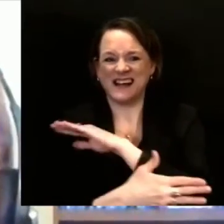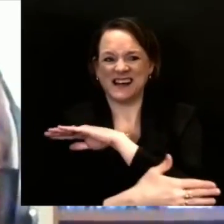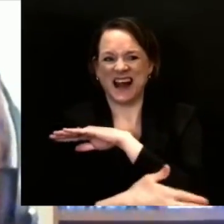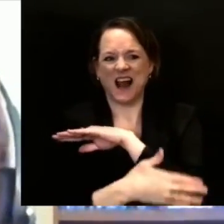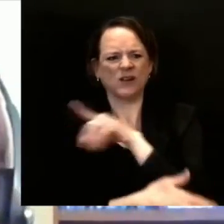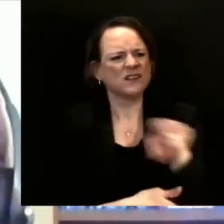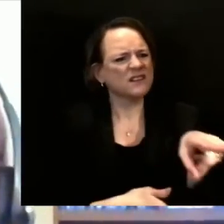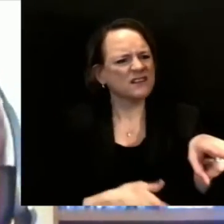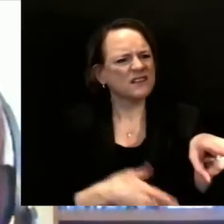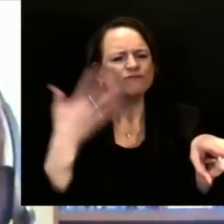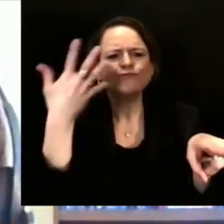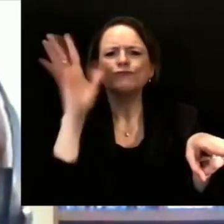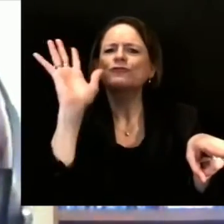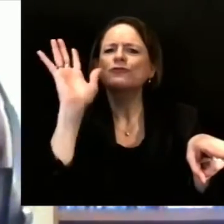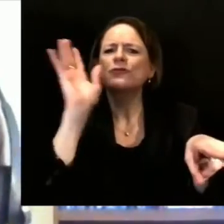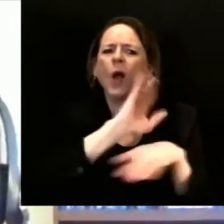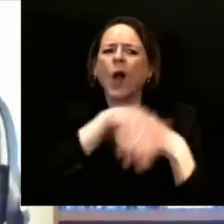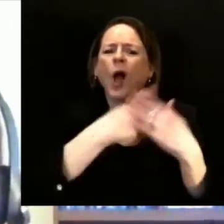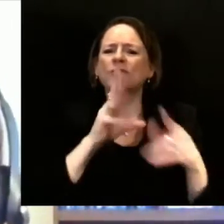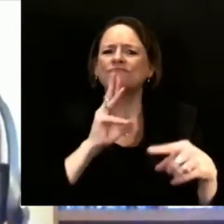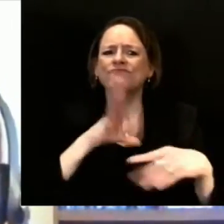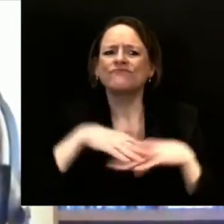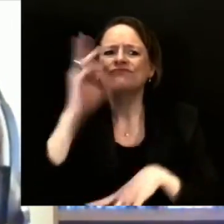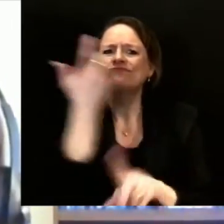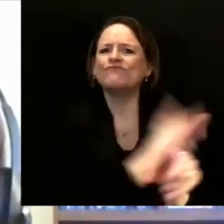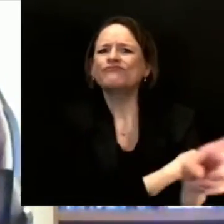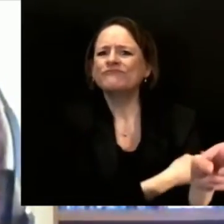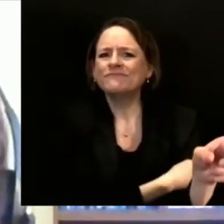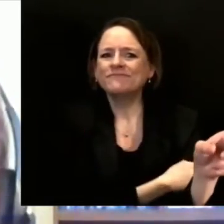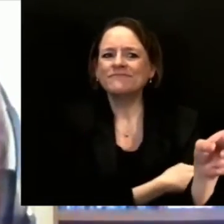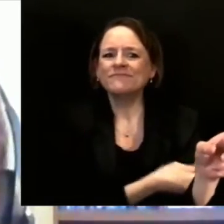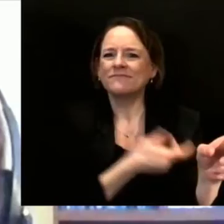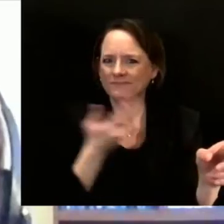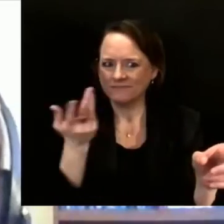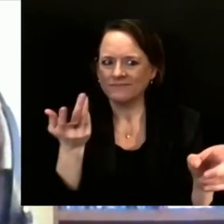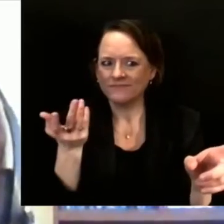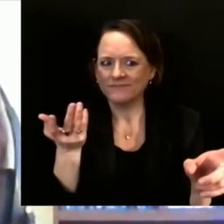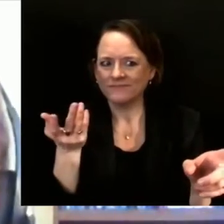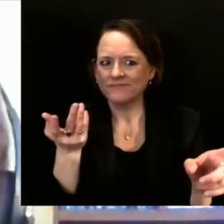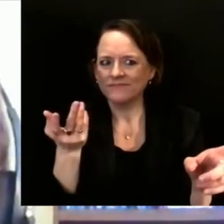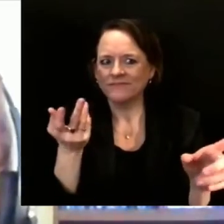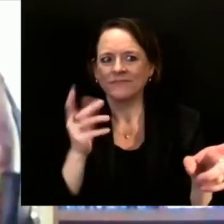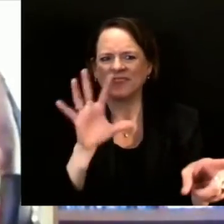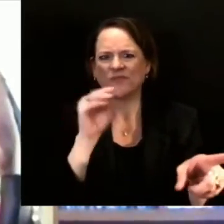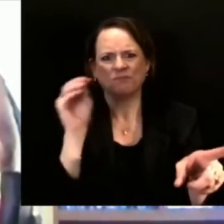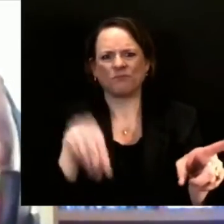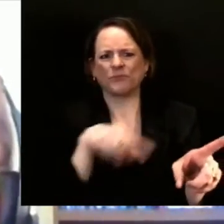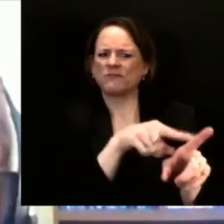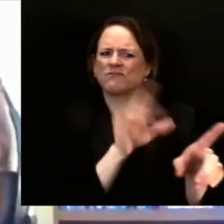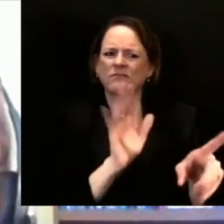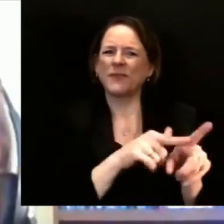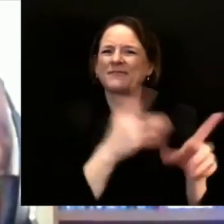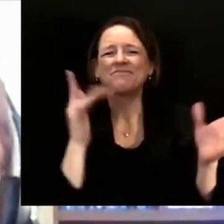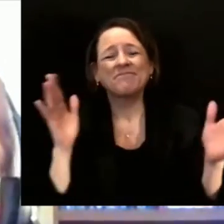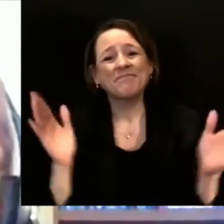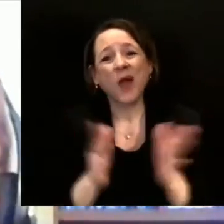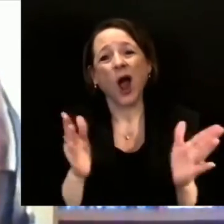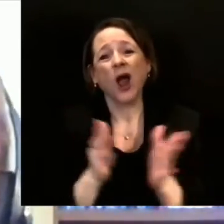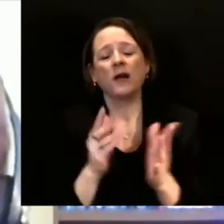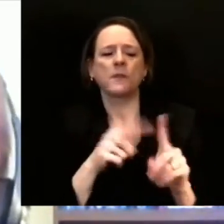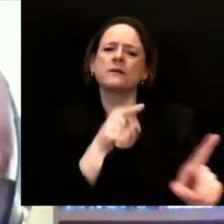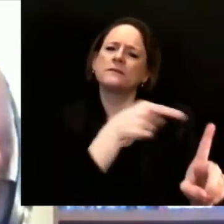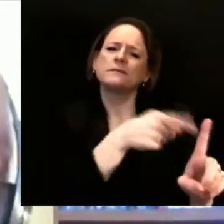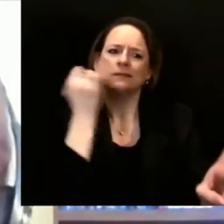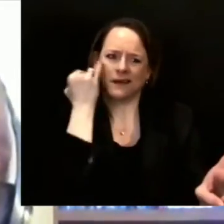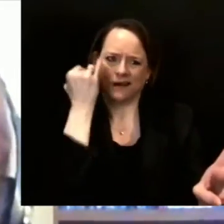phase 1a. So it's not going to be equal across the state. But it helps us, you know, we need to